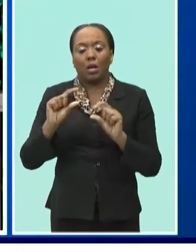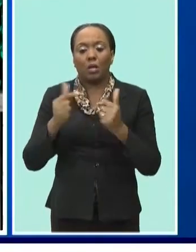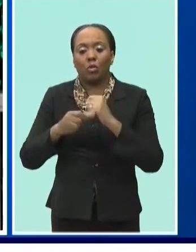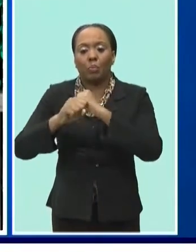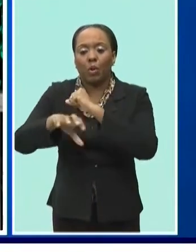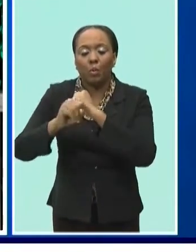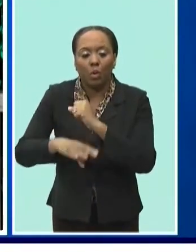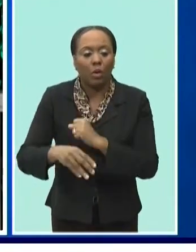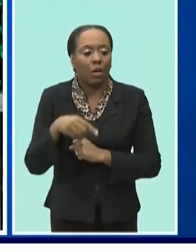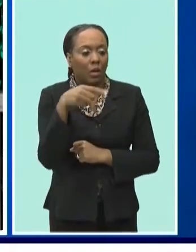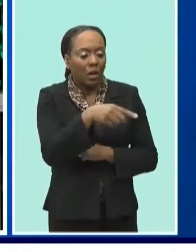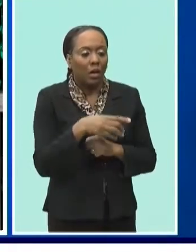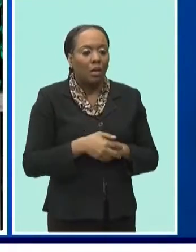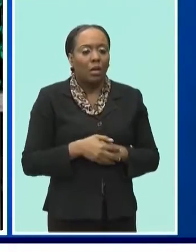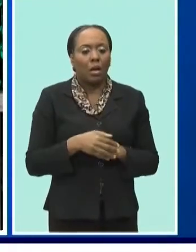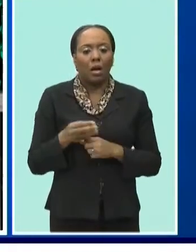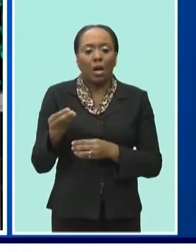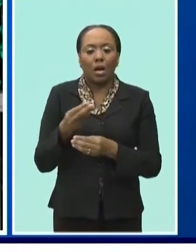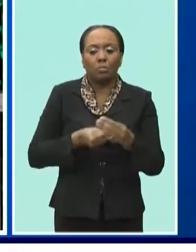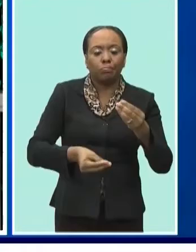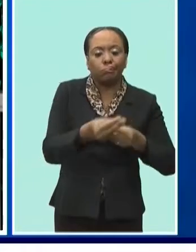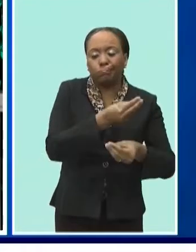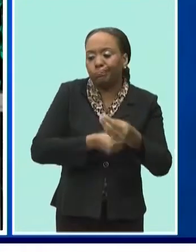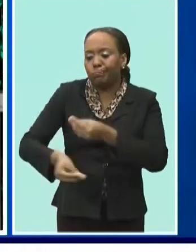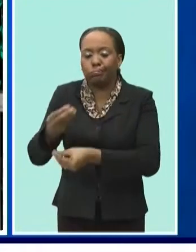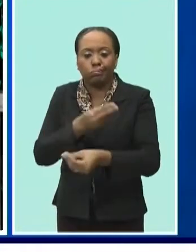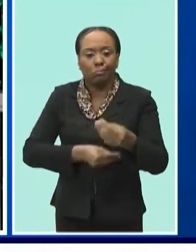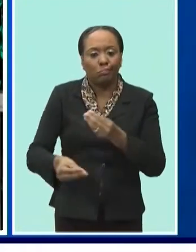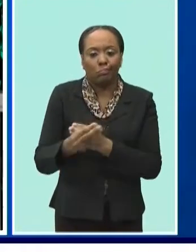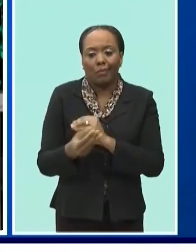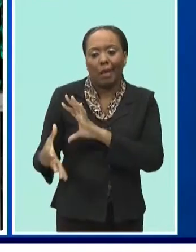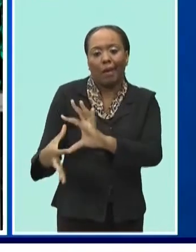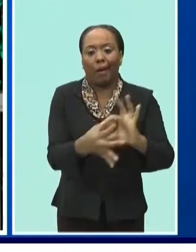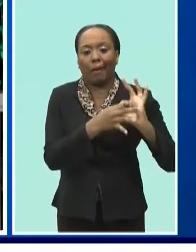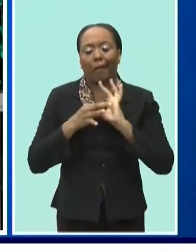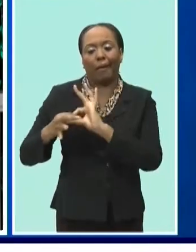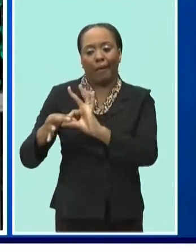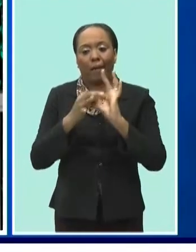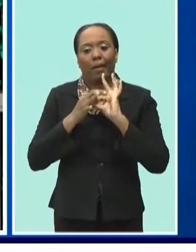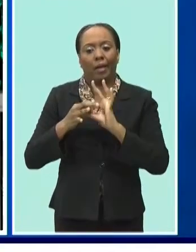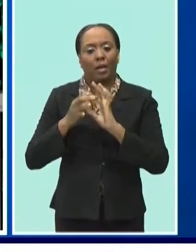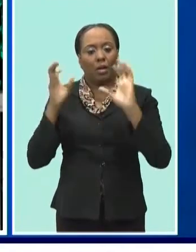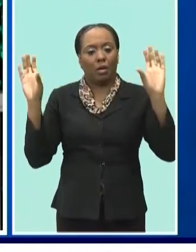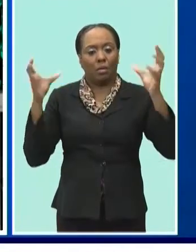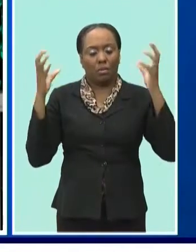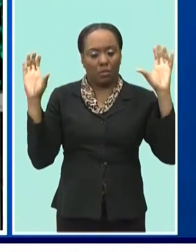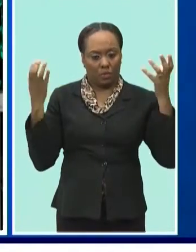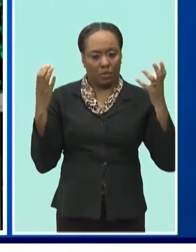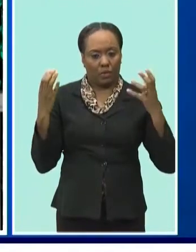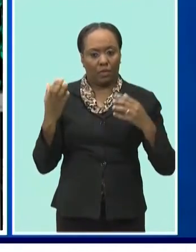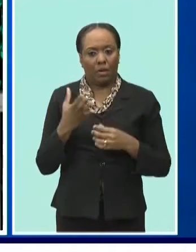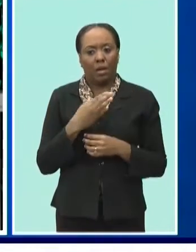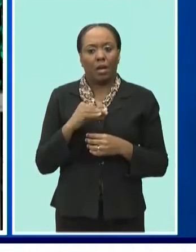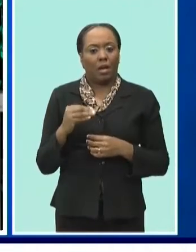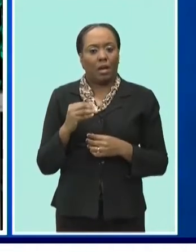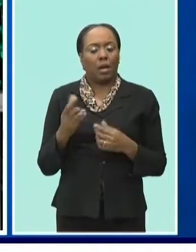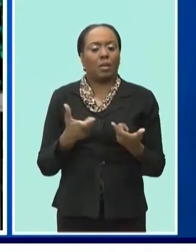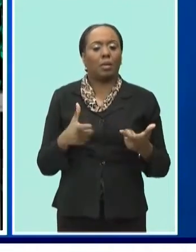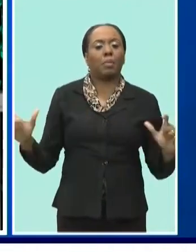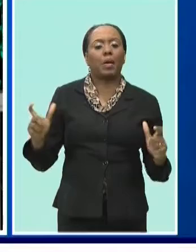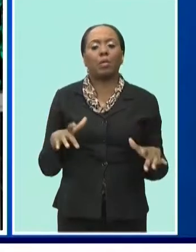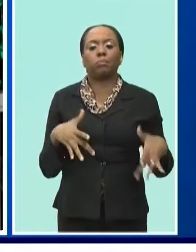Condi Hill promotes Mimosa, and you get the picture. Together, we promote the Cropover Festival and the huge happening